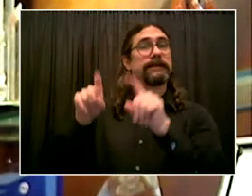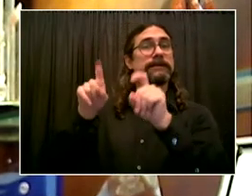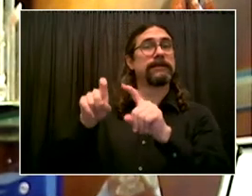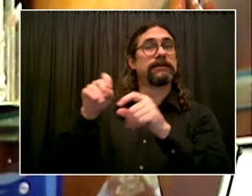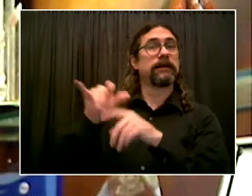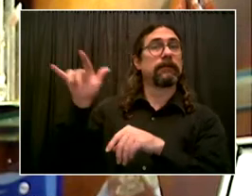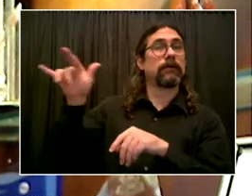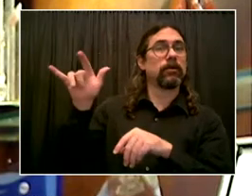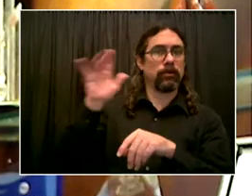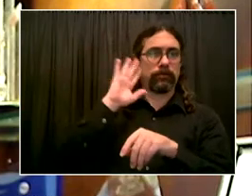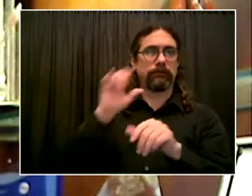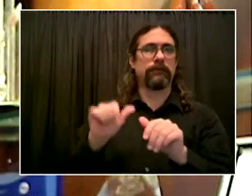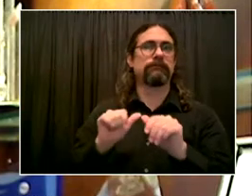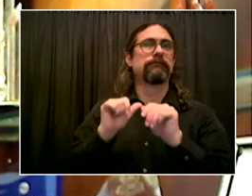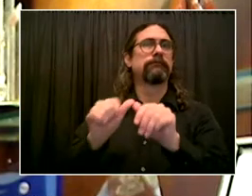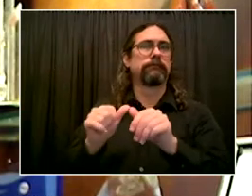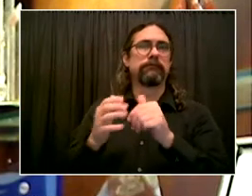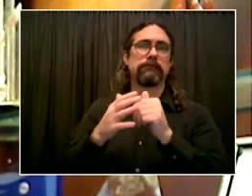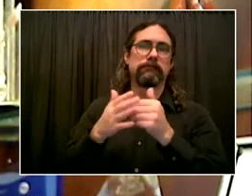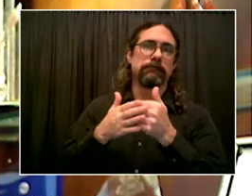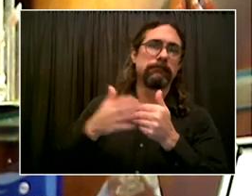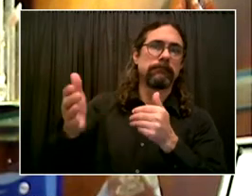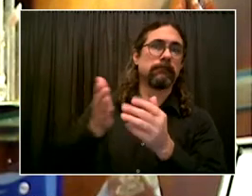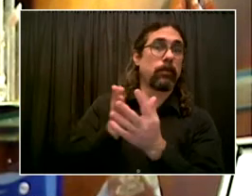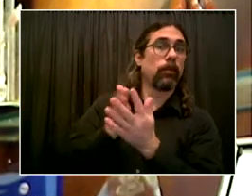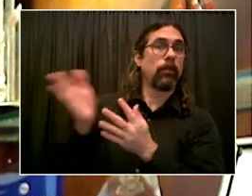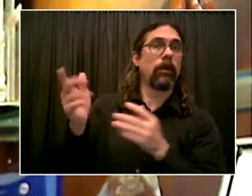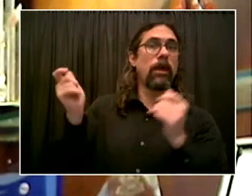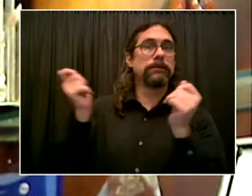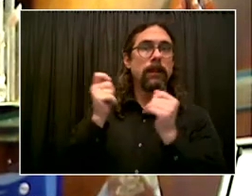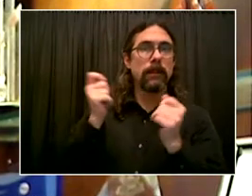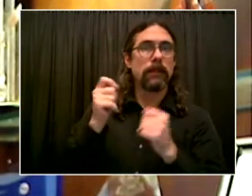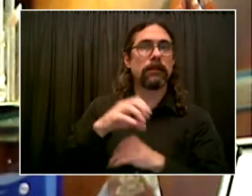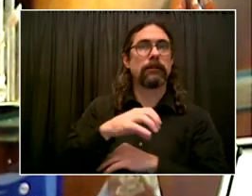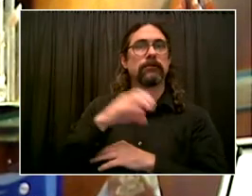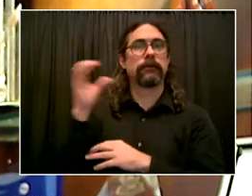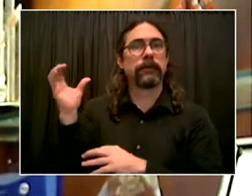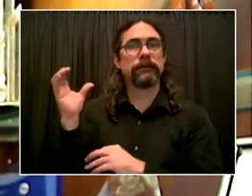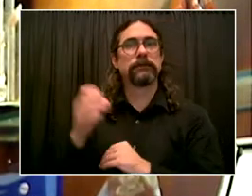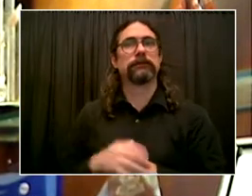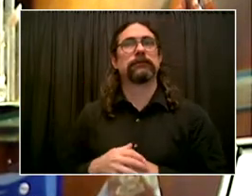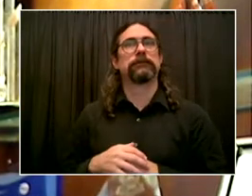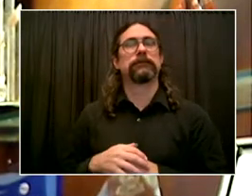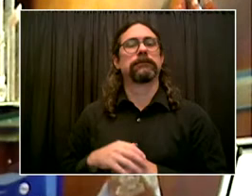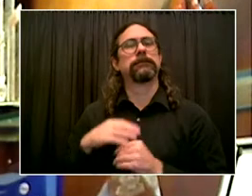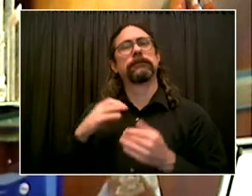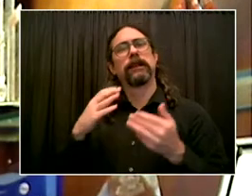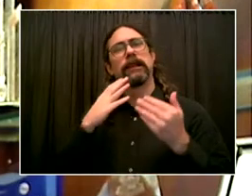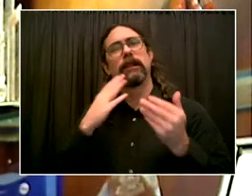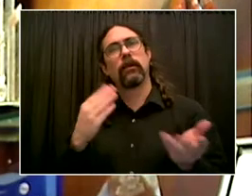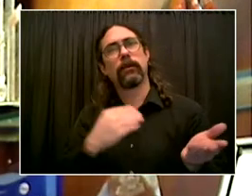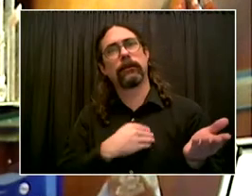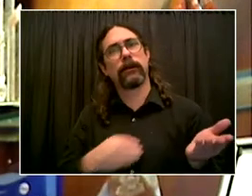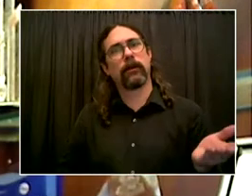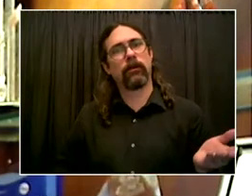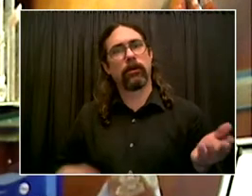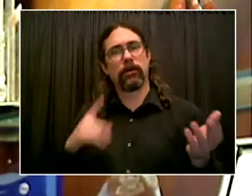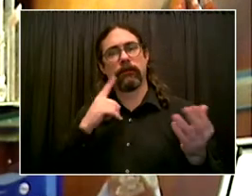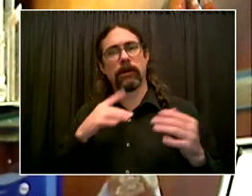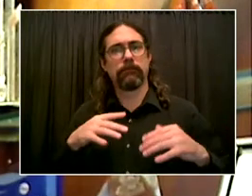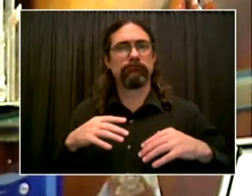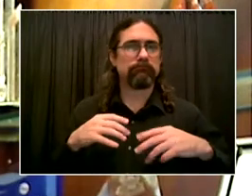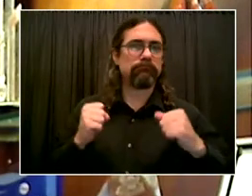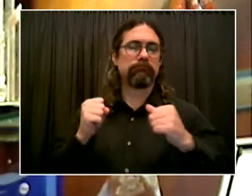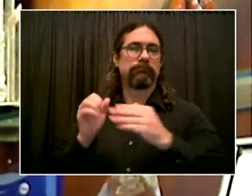taking this major step in the right direction, and just as our public schools, our teachers are mandated and staff and